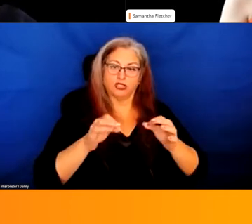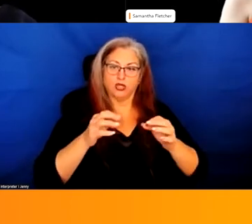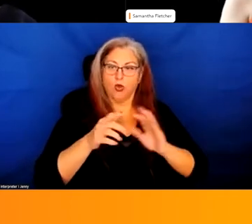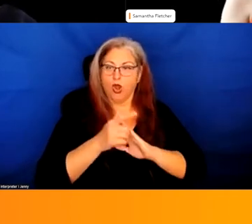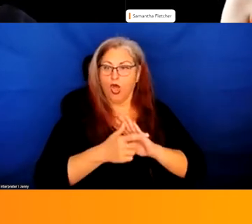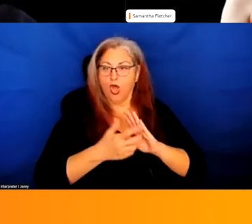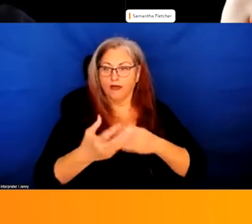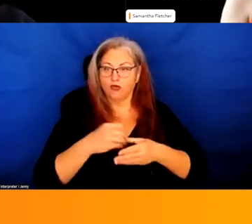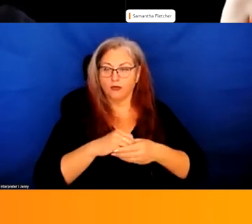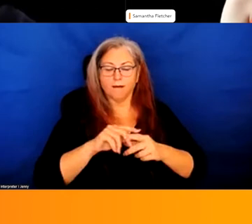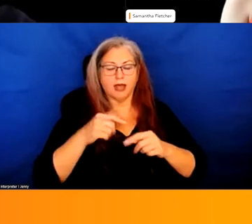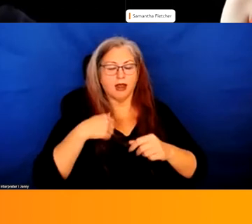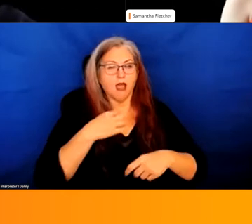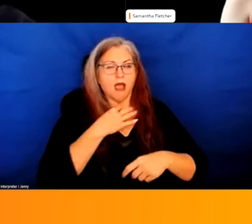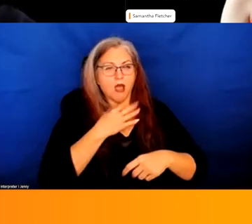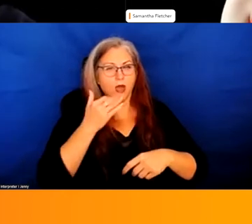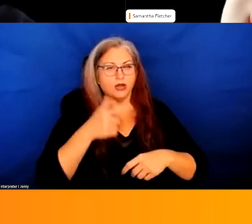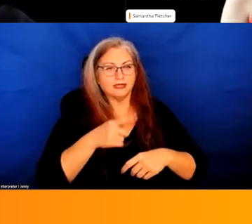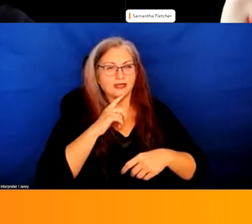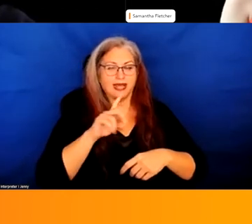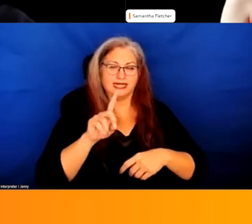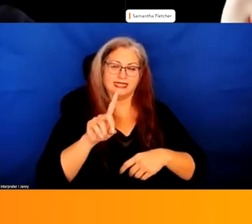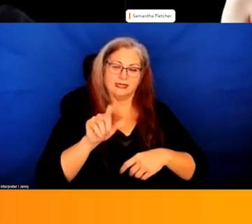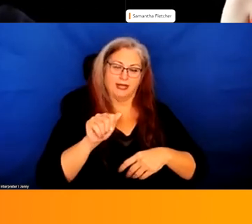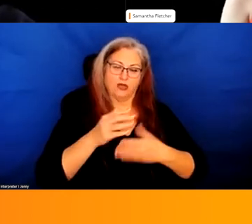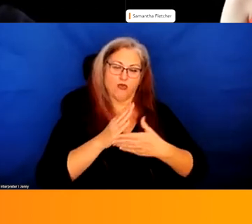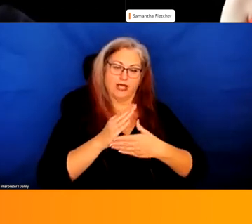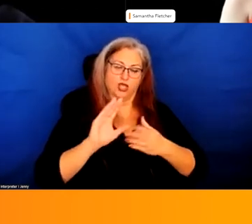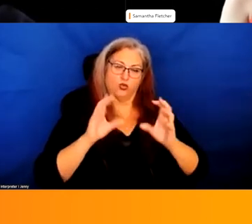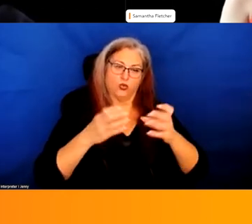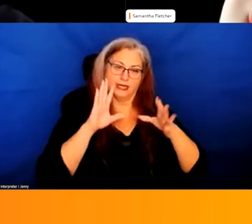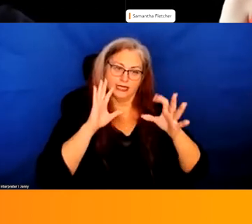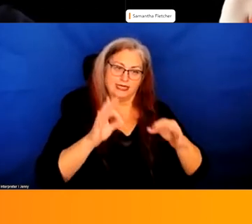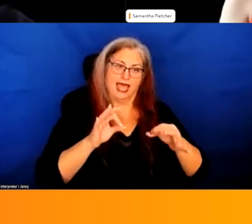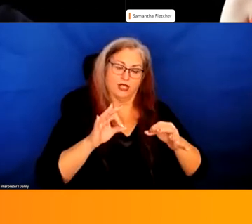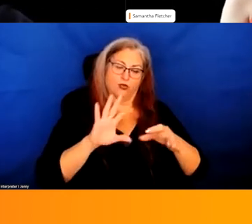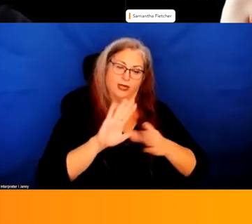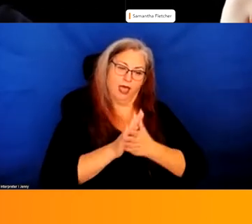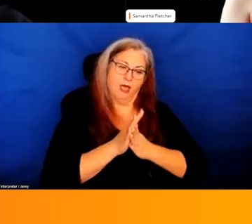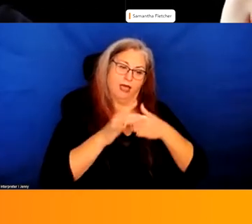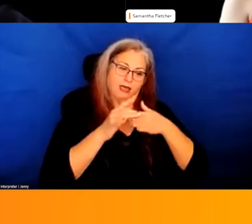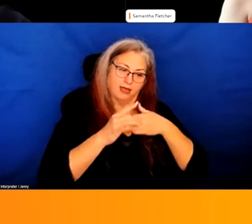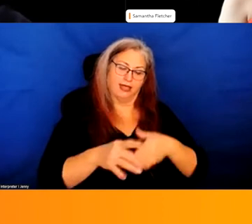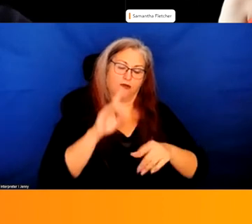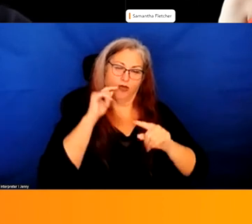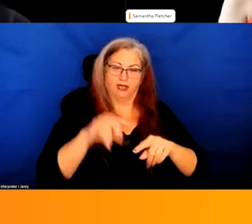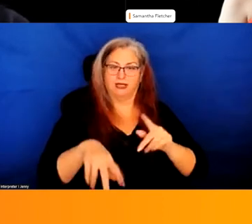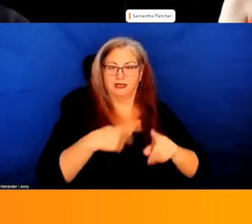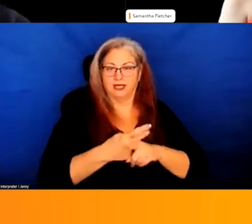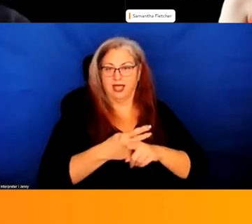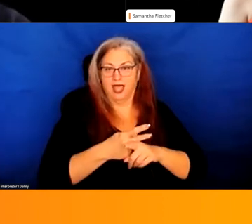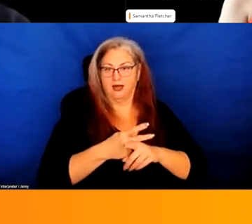wanted to know why a disability rights group decided to take an active lead in this type of work. Candace?